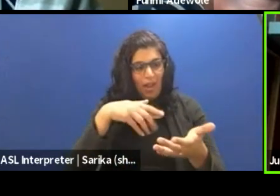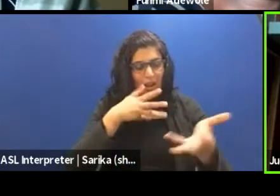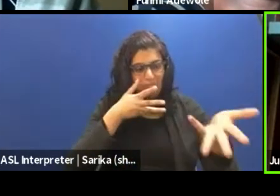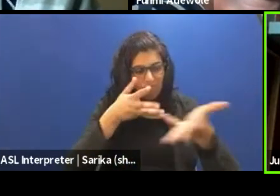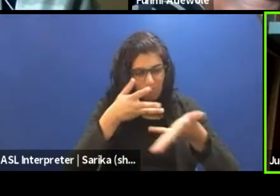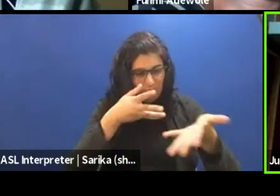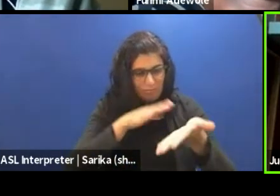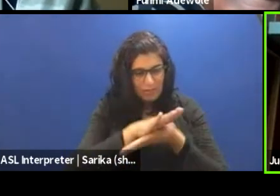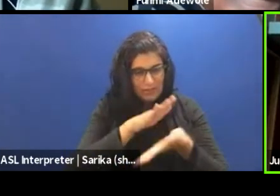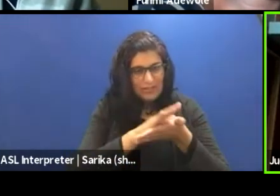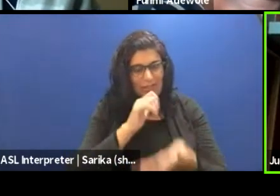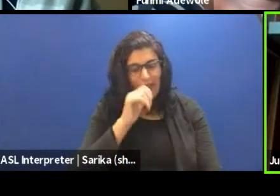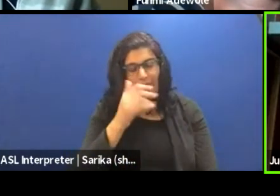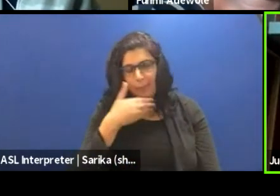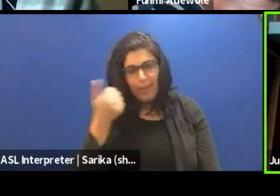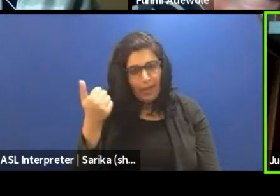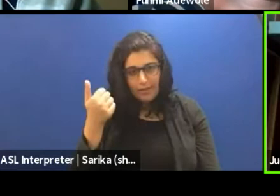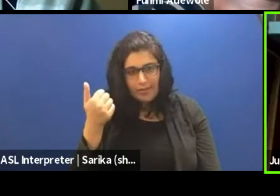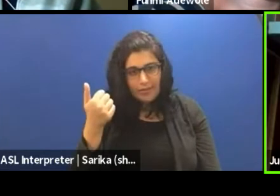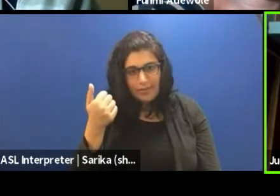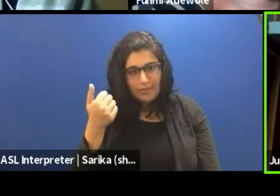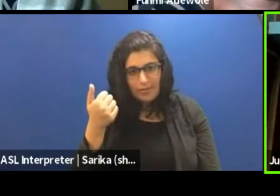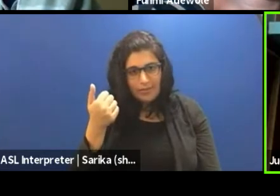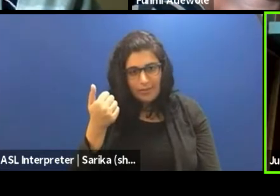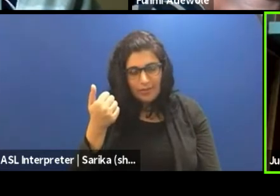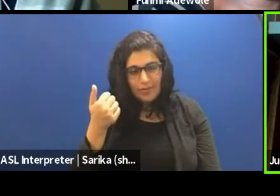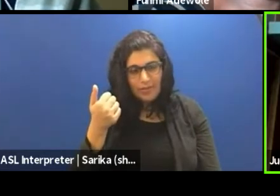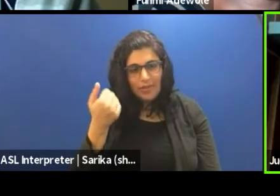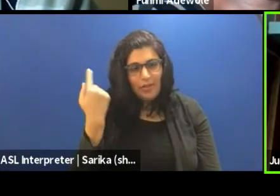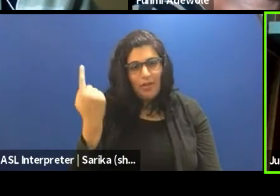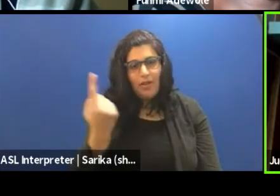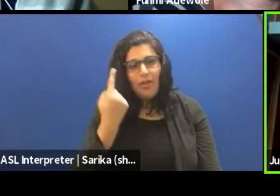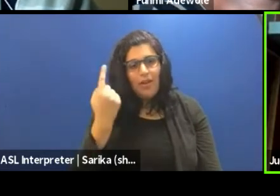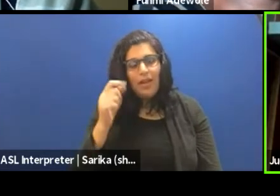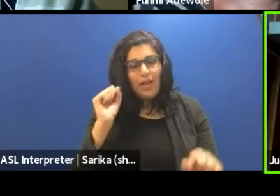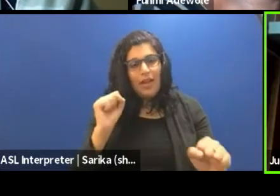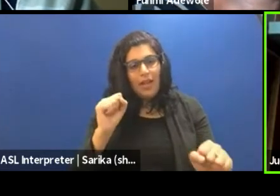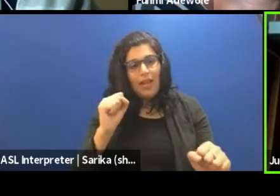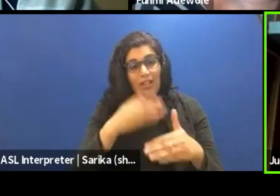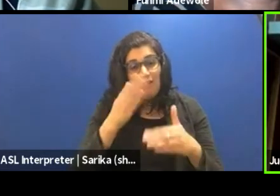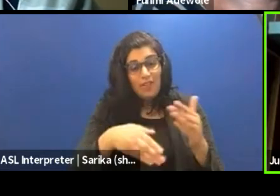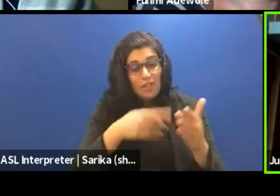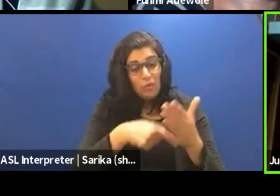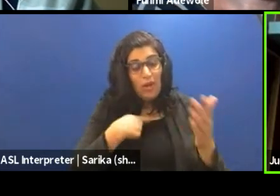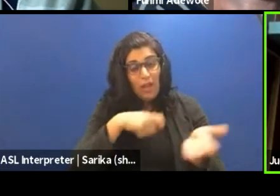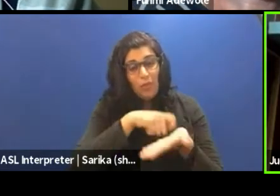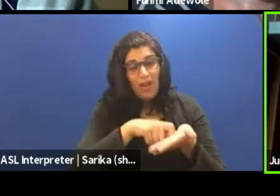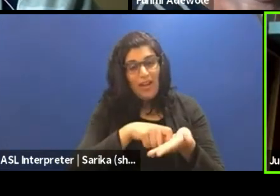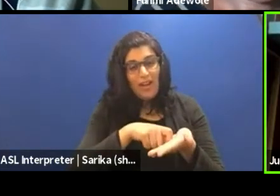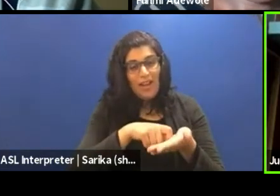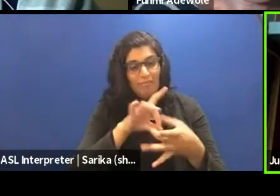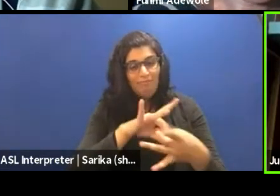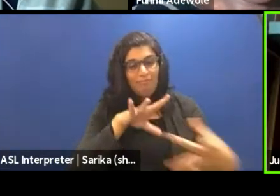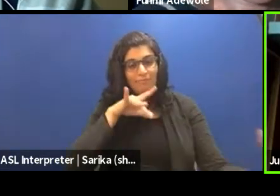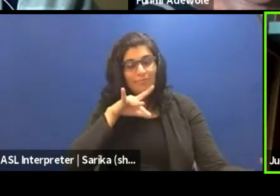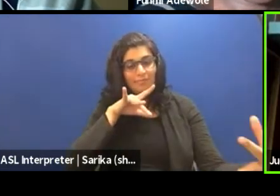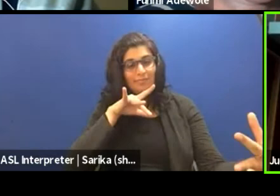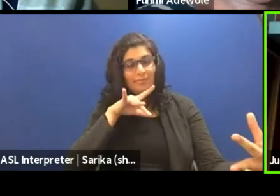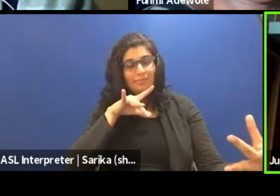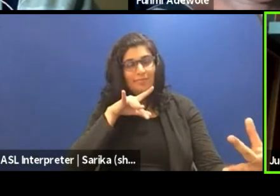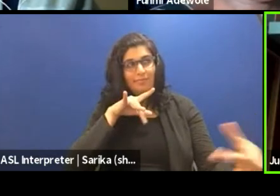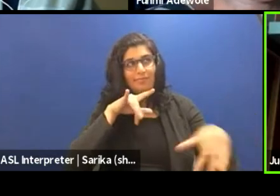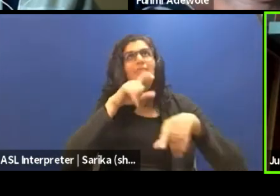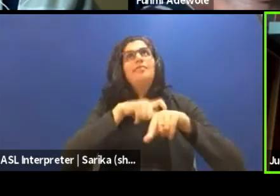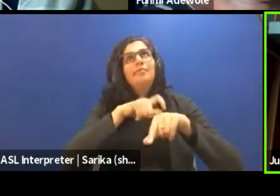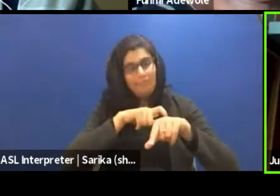best. It's not the best version of the work. I've always been able to finish what I'm writing, disengage from it, give myself